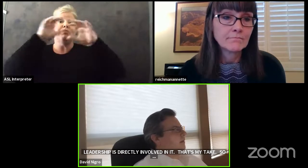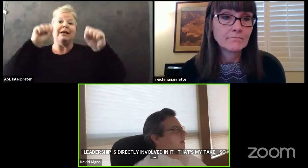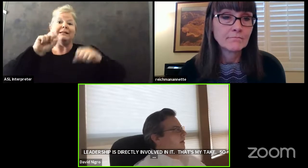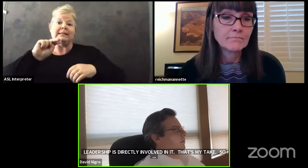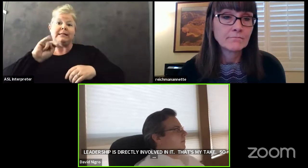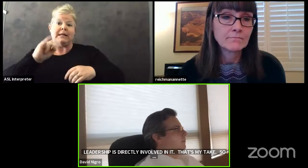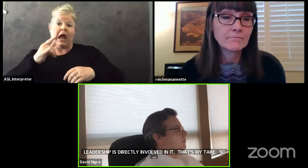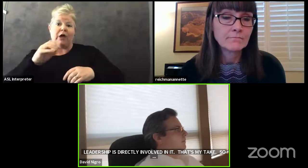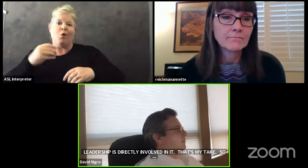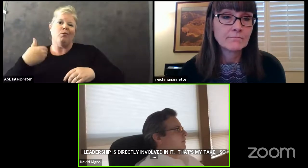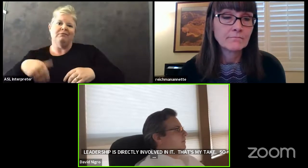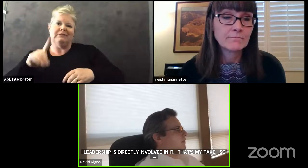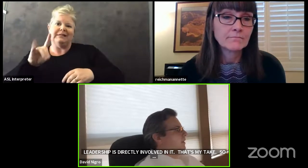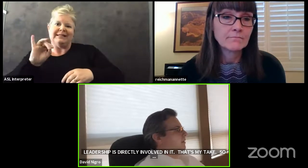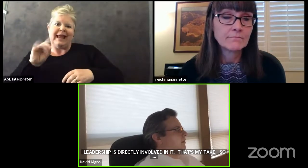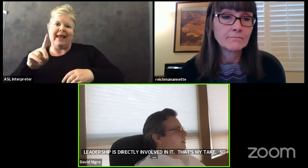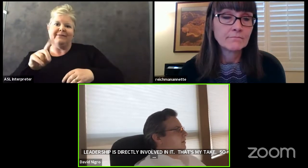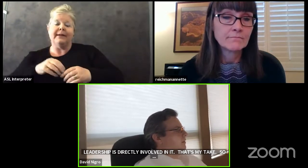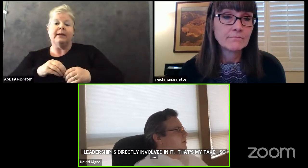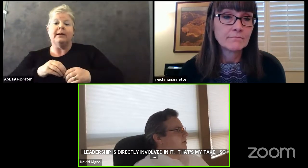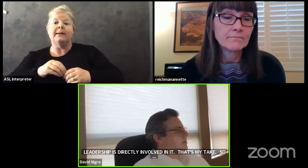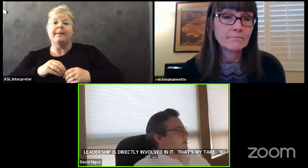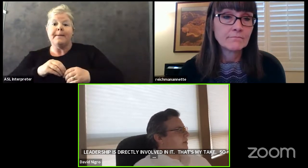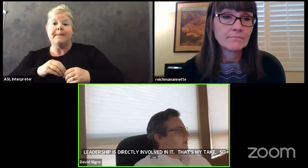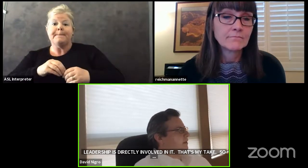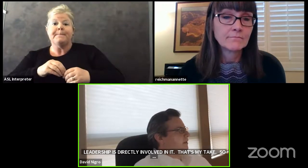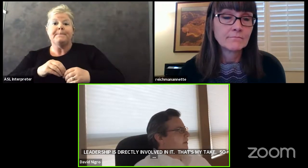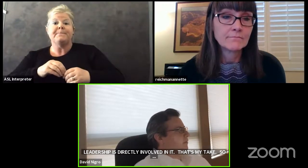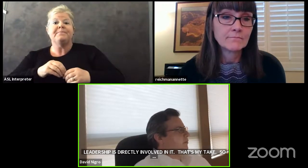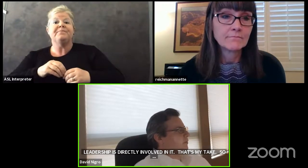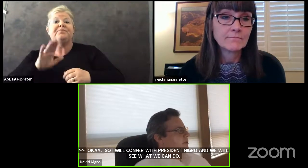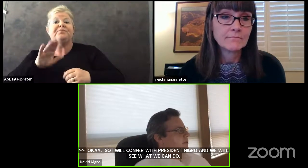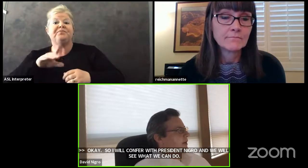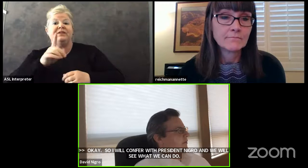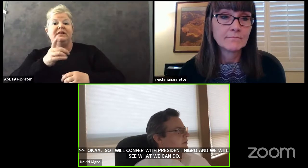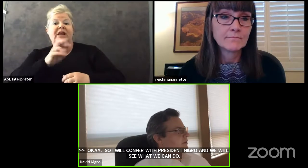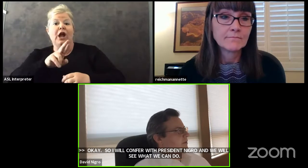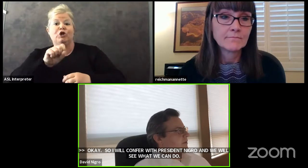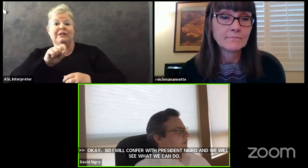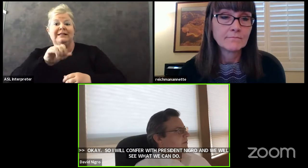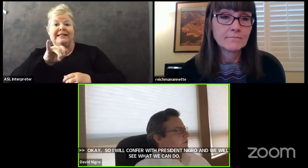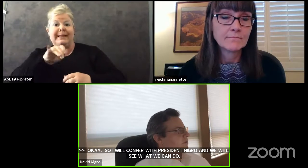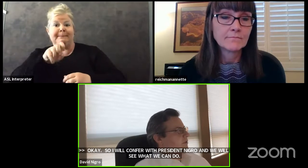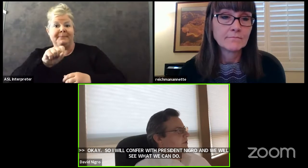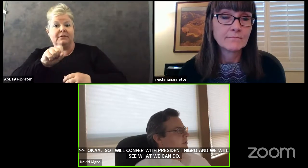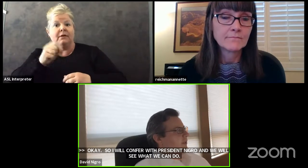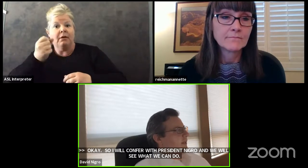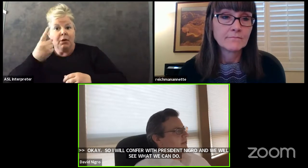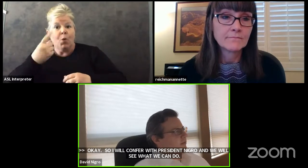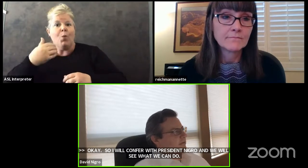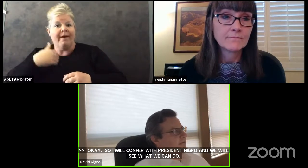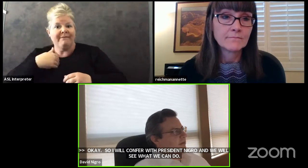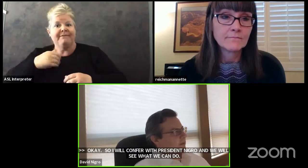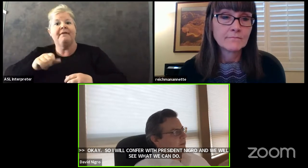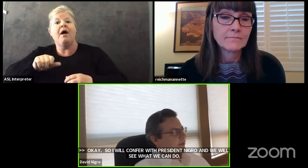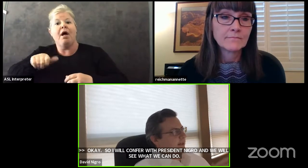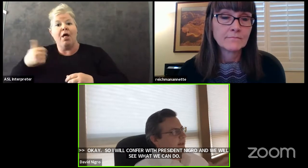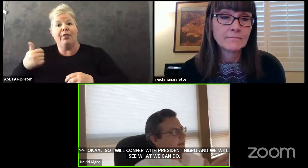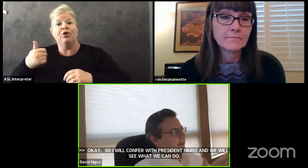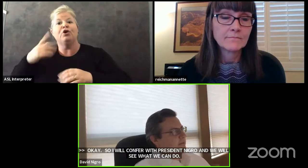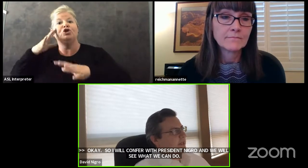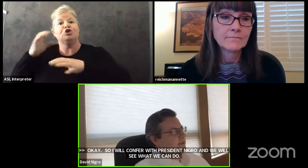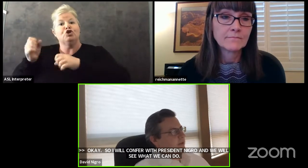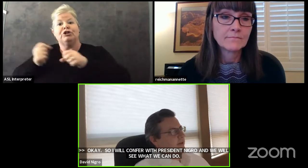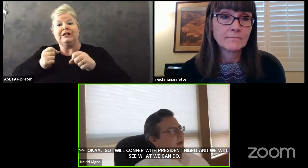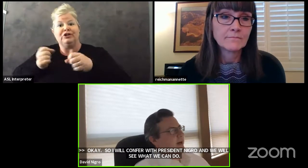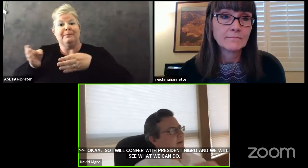david um uh dr sims the we do have the other um strategic plans uh planning